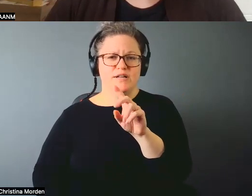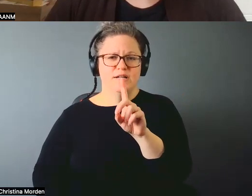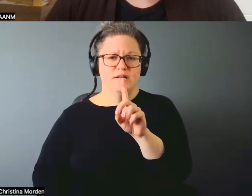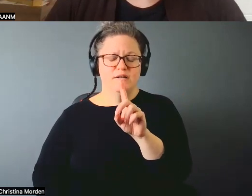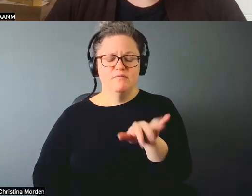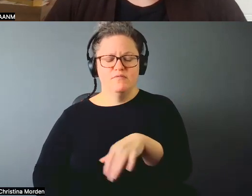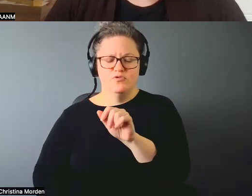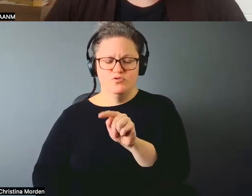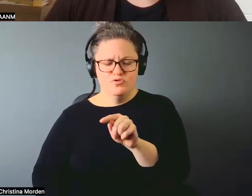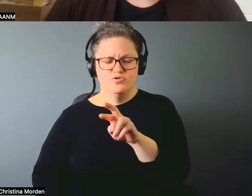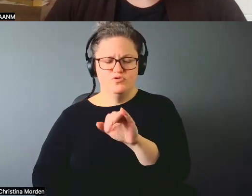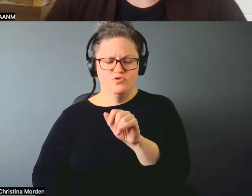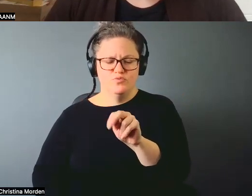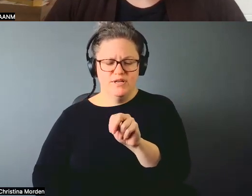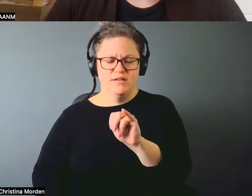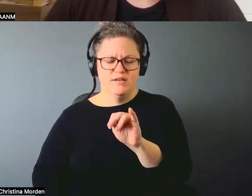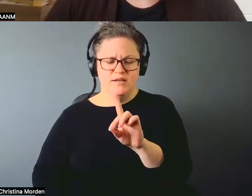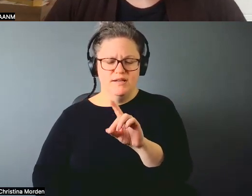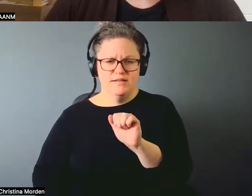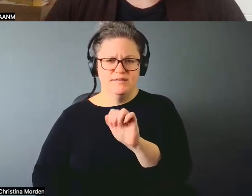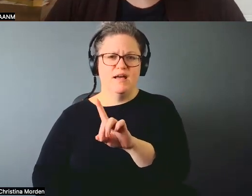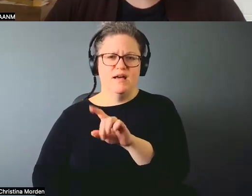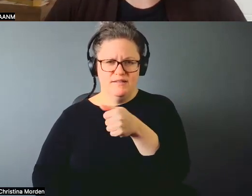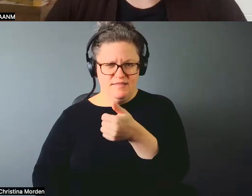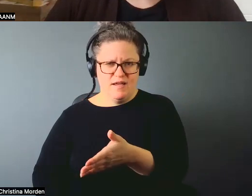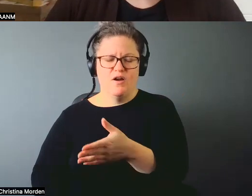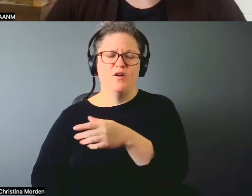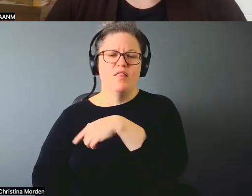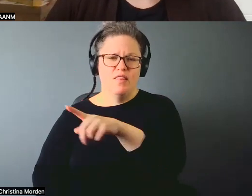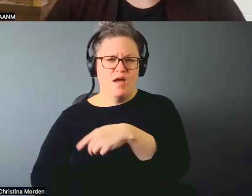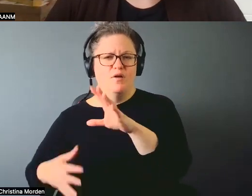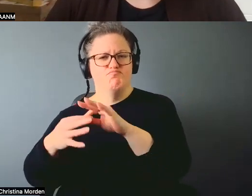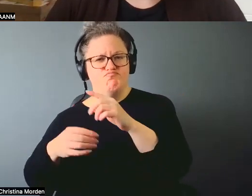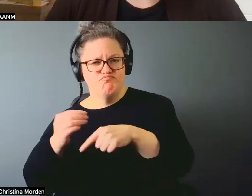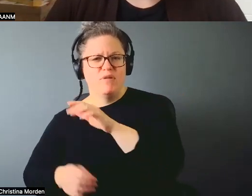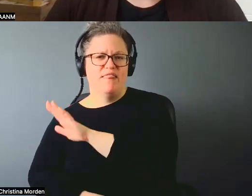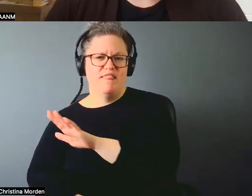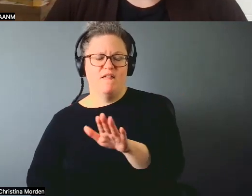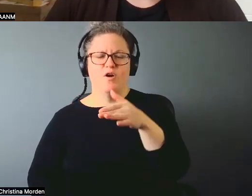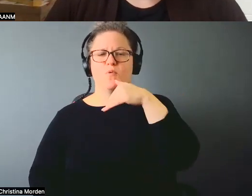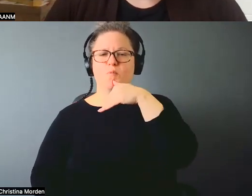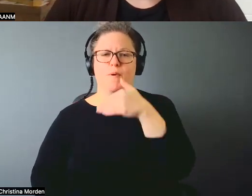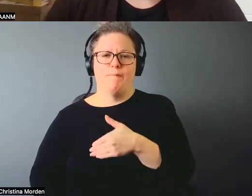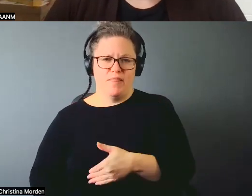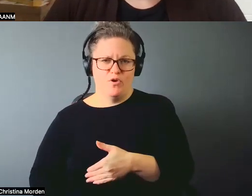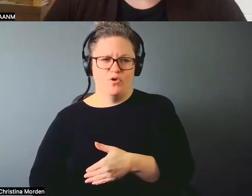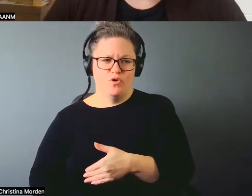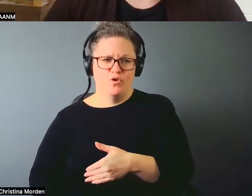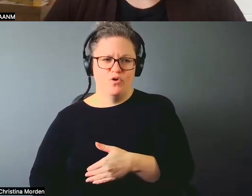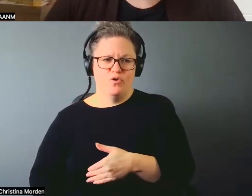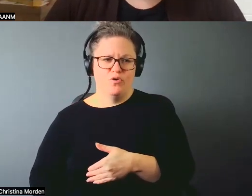and speaking about the rituals of their grandmothers, you know, where their faces were